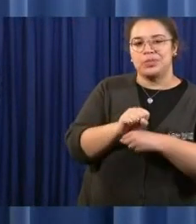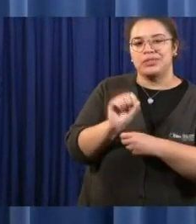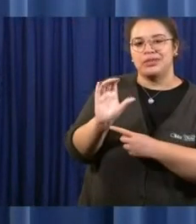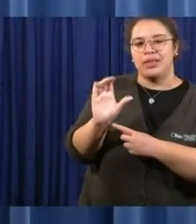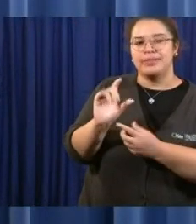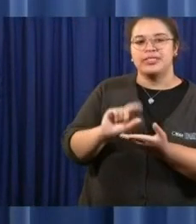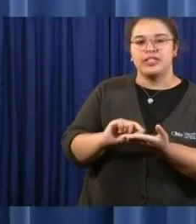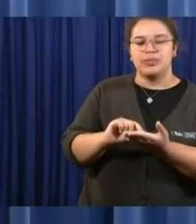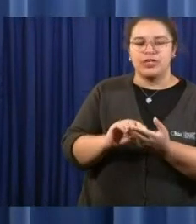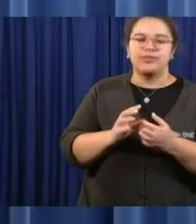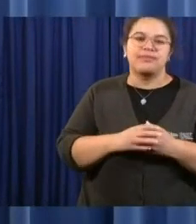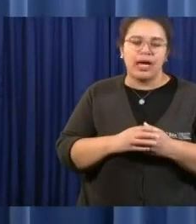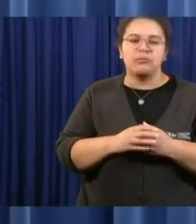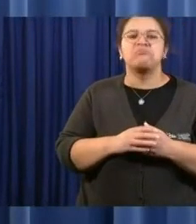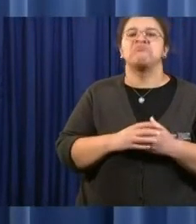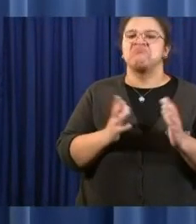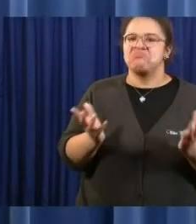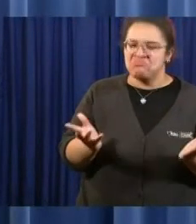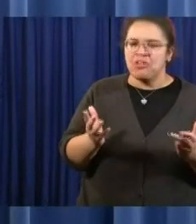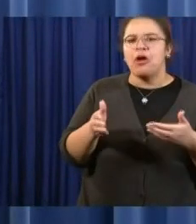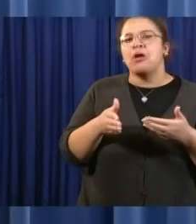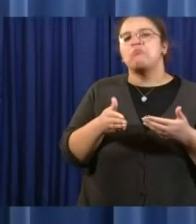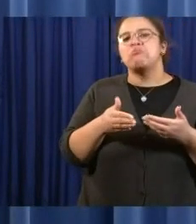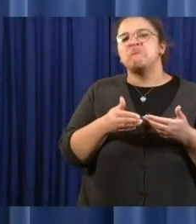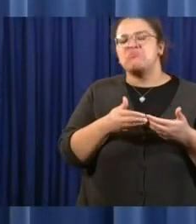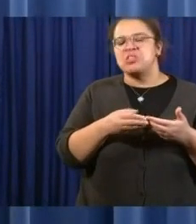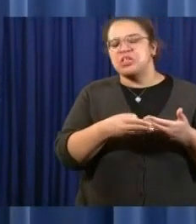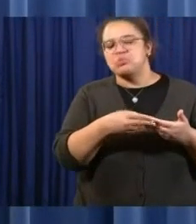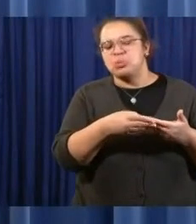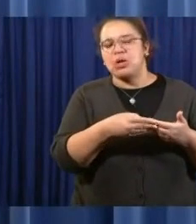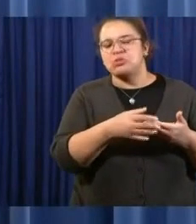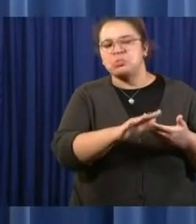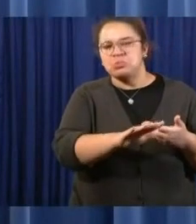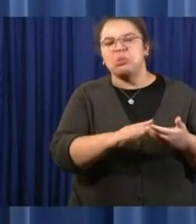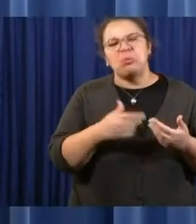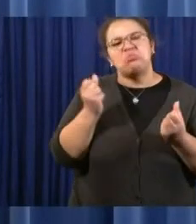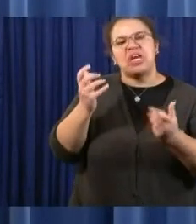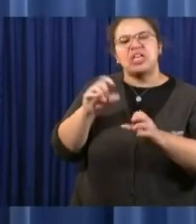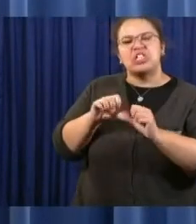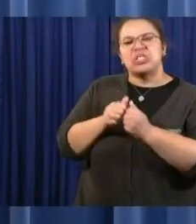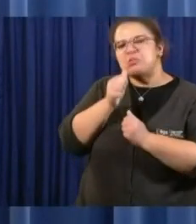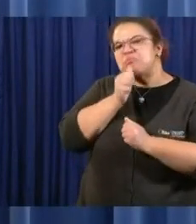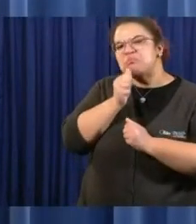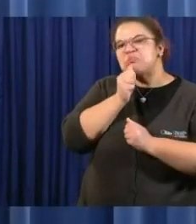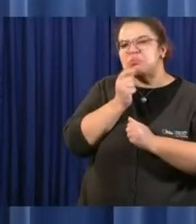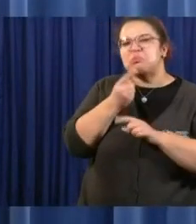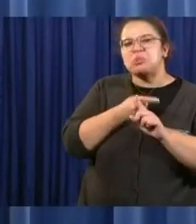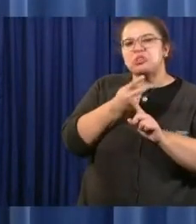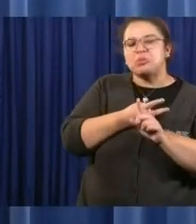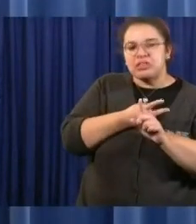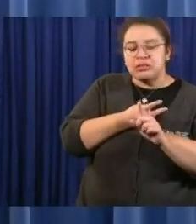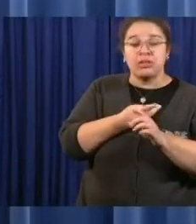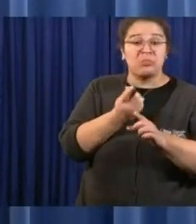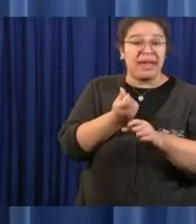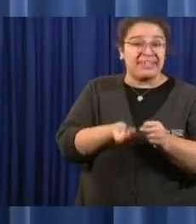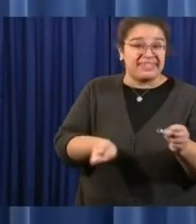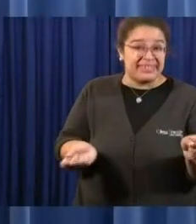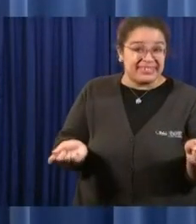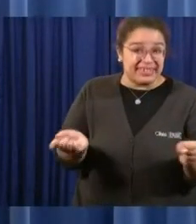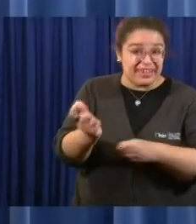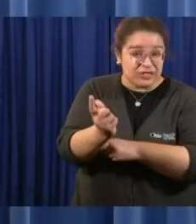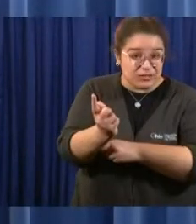with cuts for a couple of months. Uh, but looking in next school year and given how bad the financial